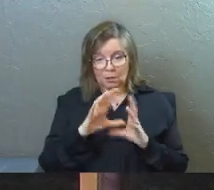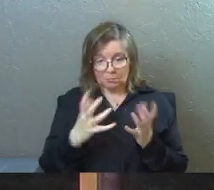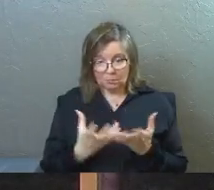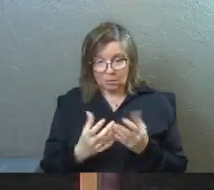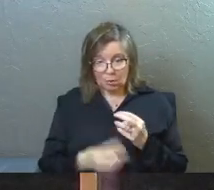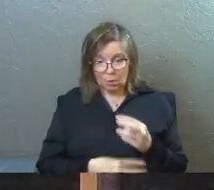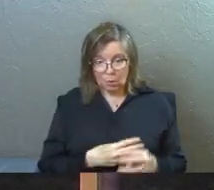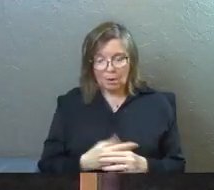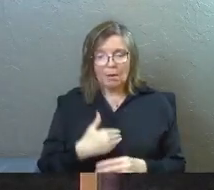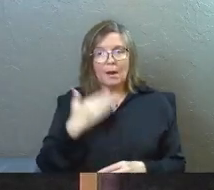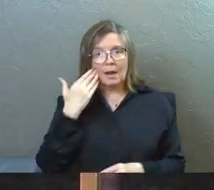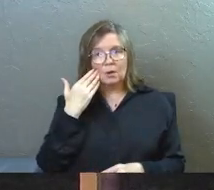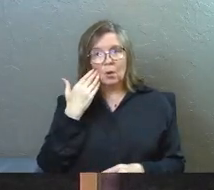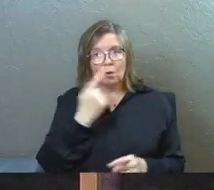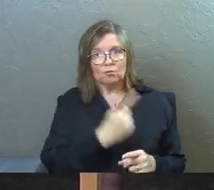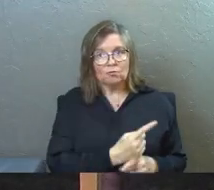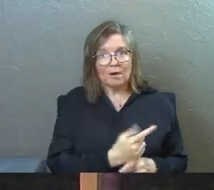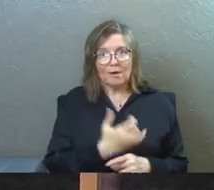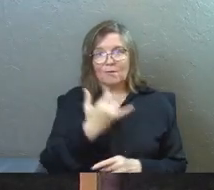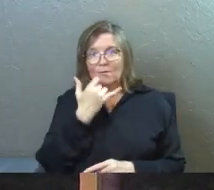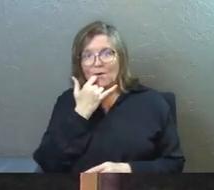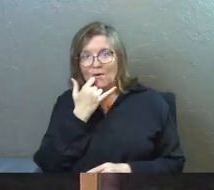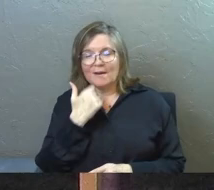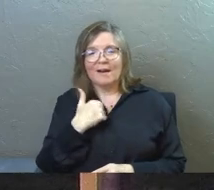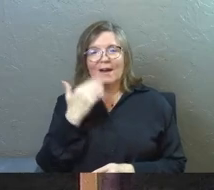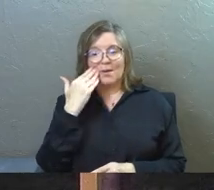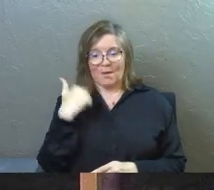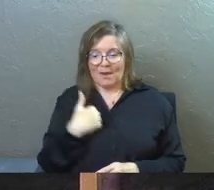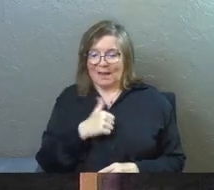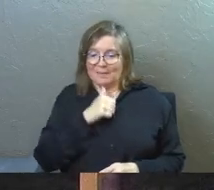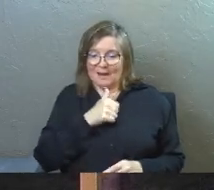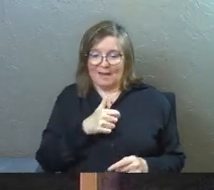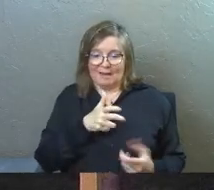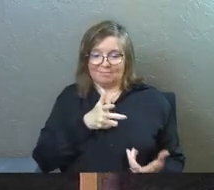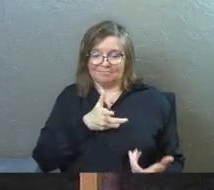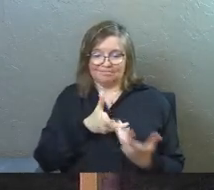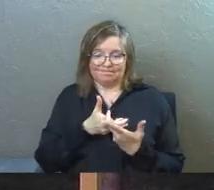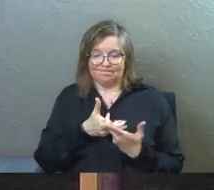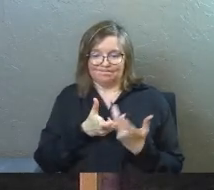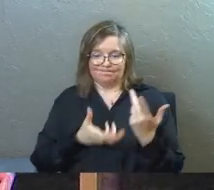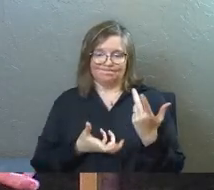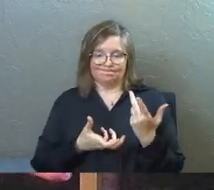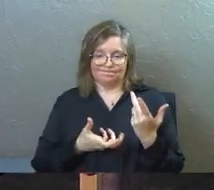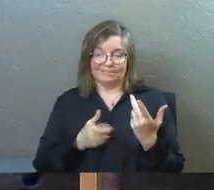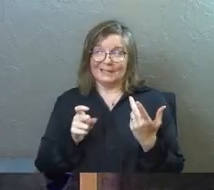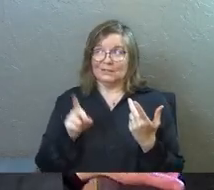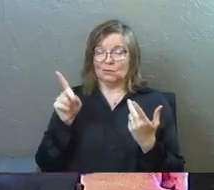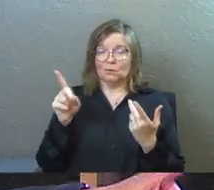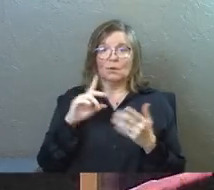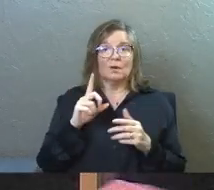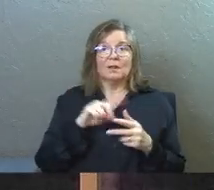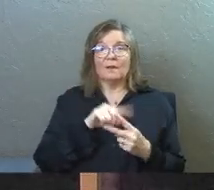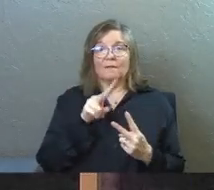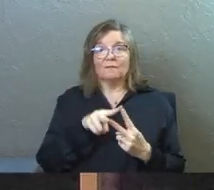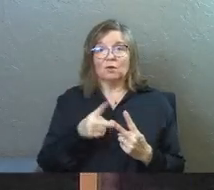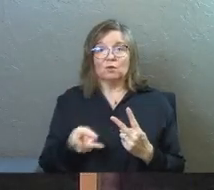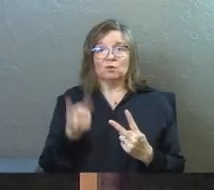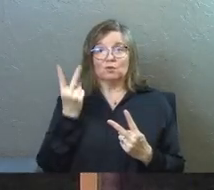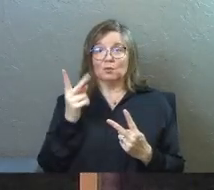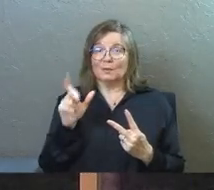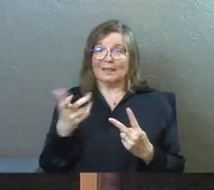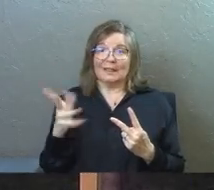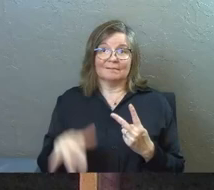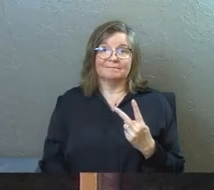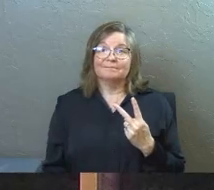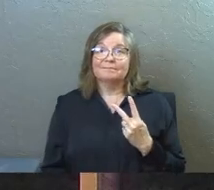world. I know there's a right and wrong and I know I'm not measuring up. I need you. All we need are the first two calls of God.